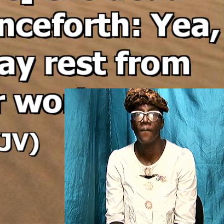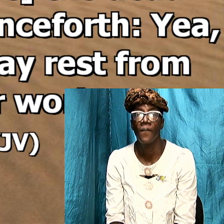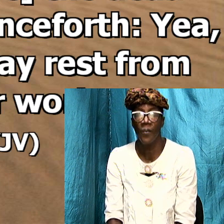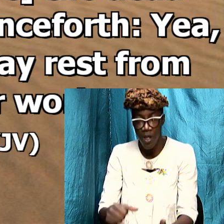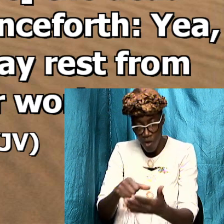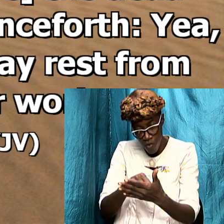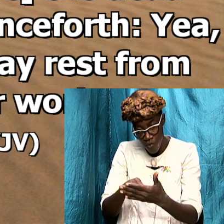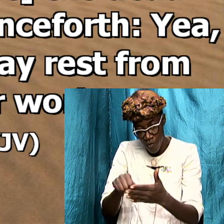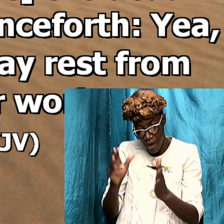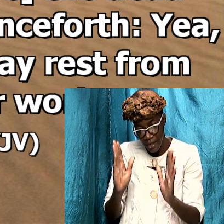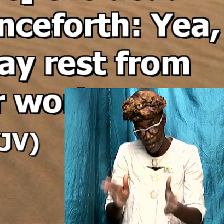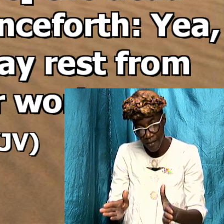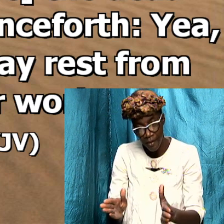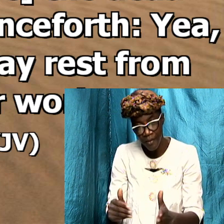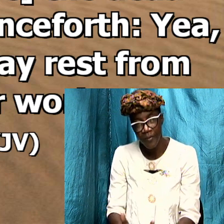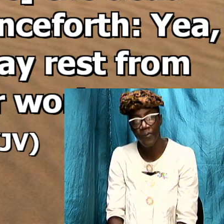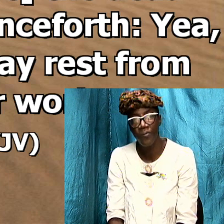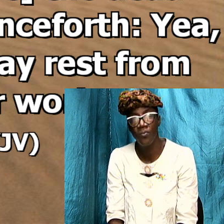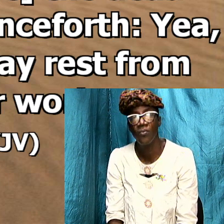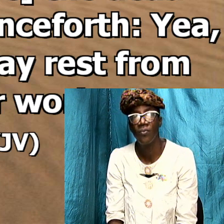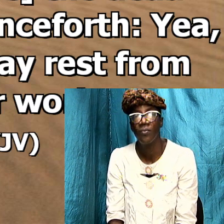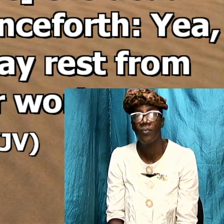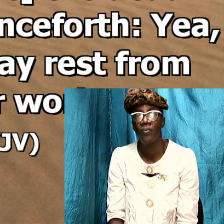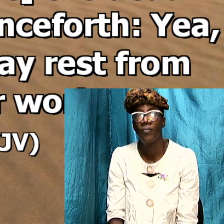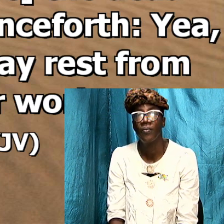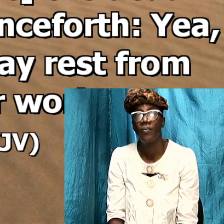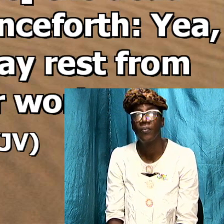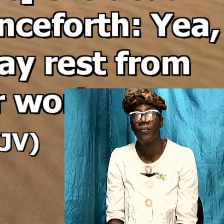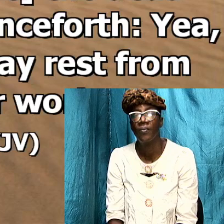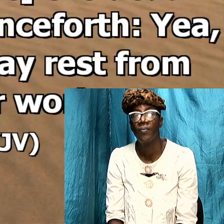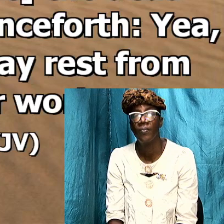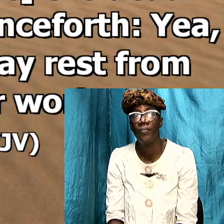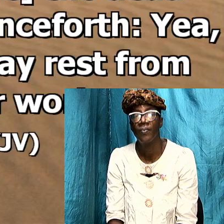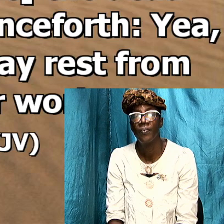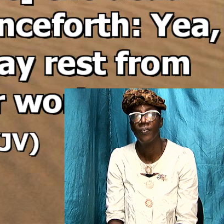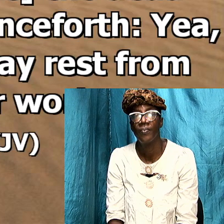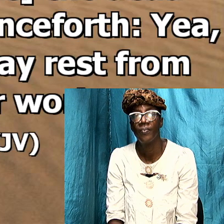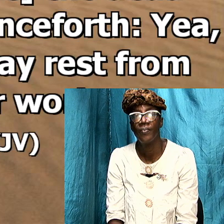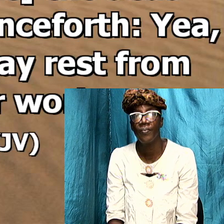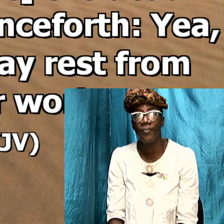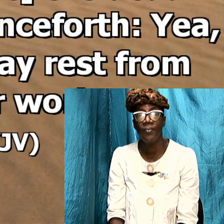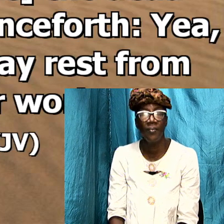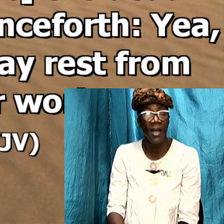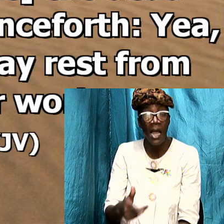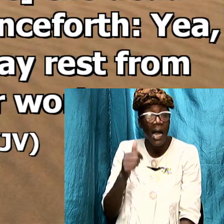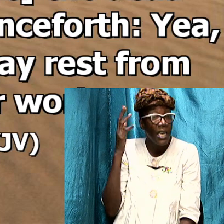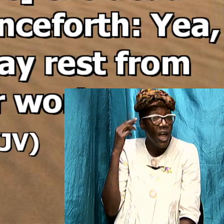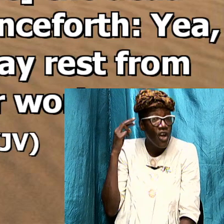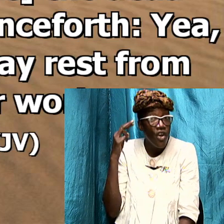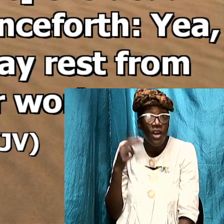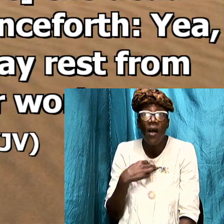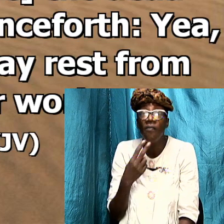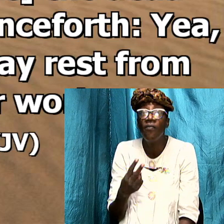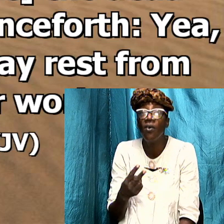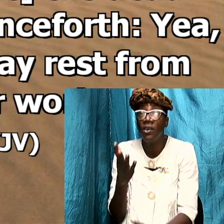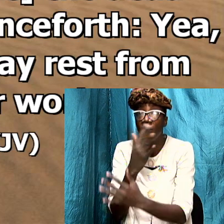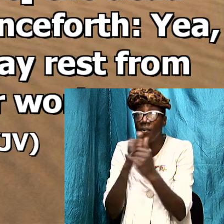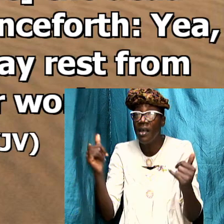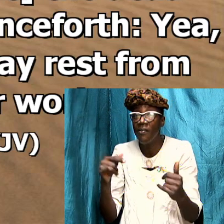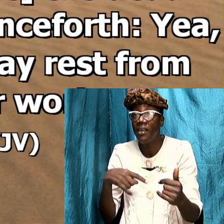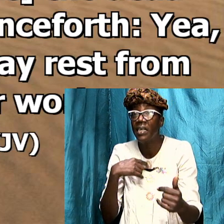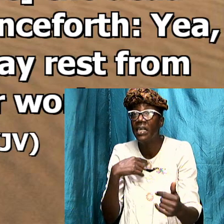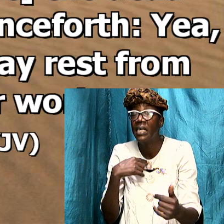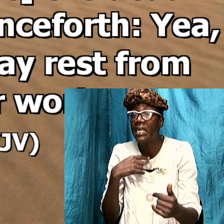writer of the book and here it is revelation 14 13 and I heard a voice from heaven saying unto me